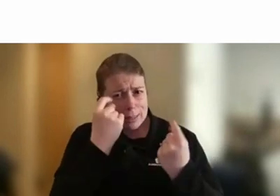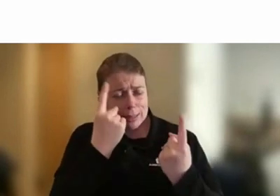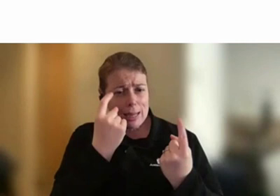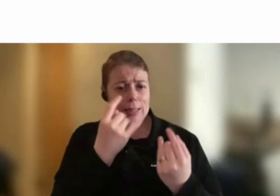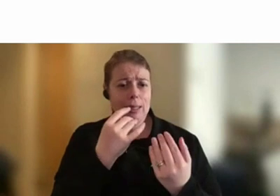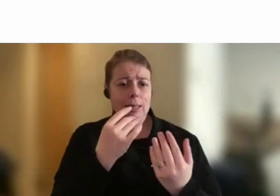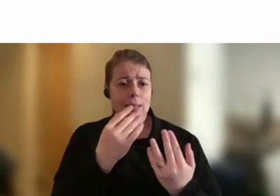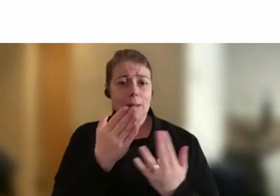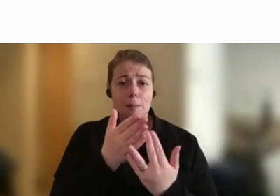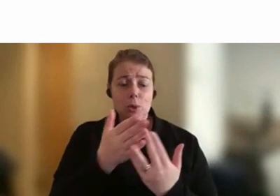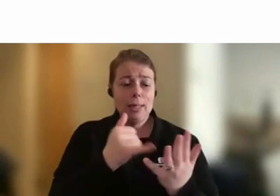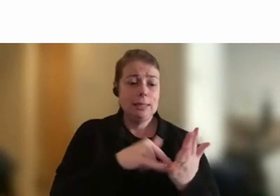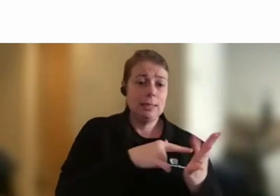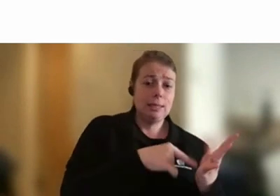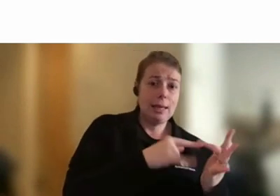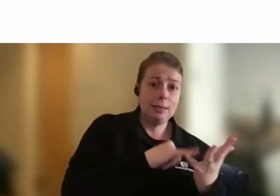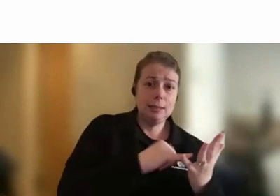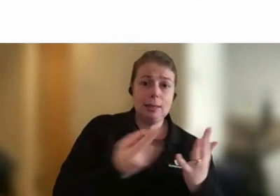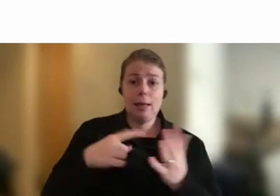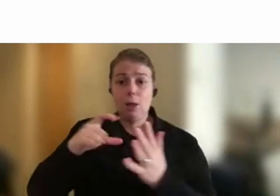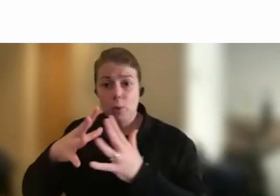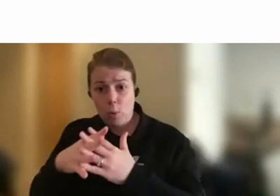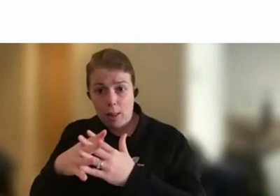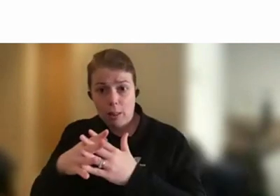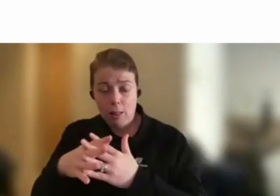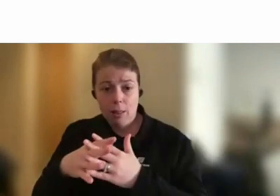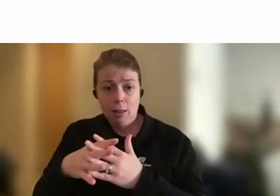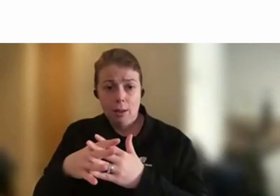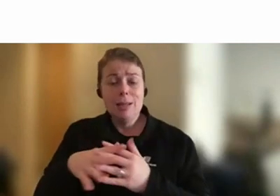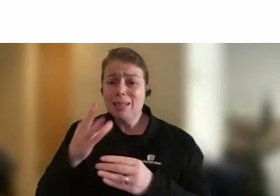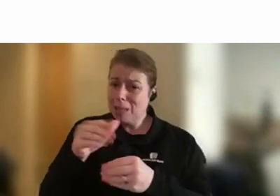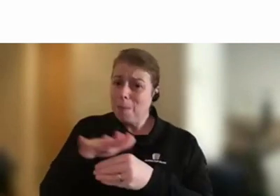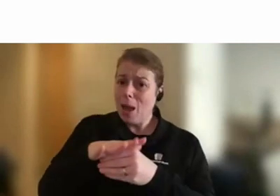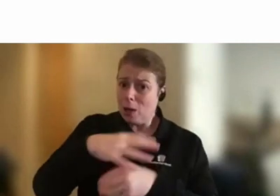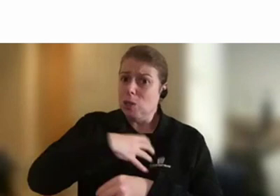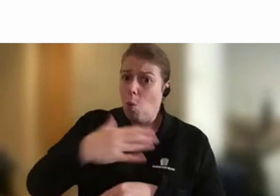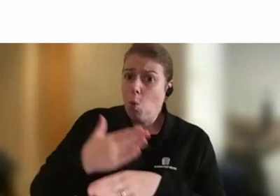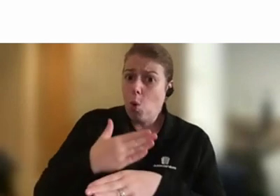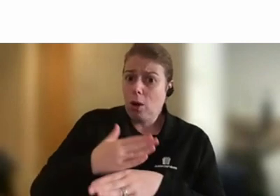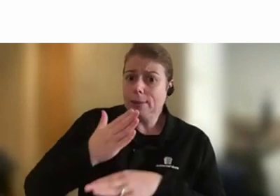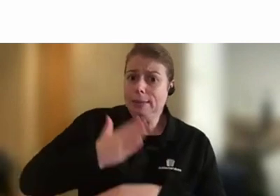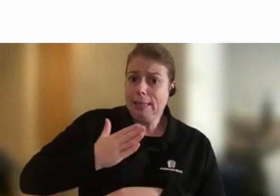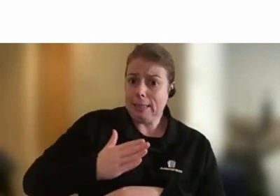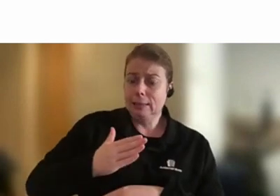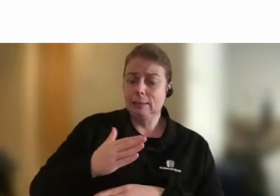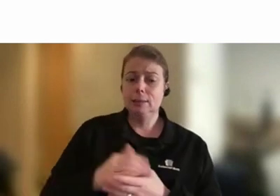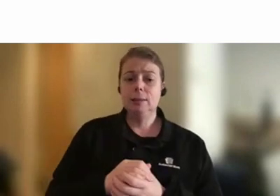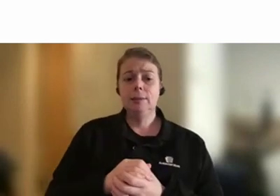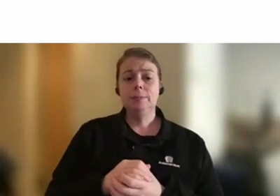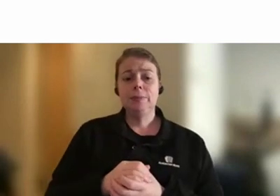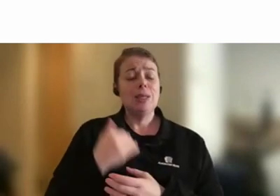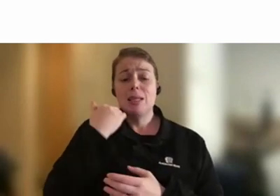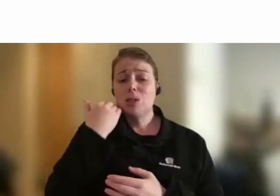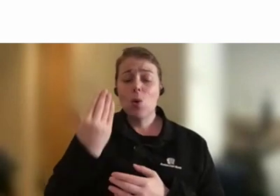and the Commonwealth. I think there are a lot of areas we need to do a lot more work in terms of state Commonwealth collaboration. And there's always that